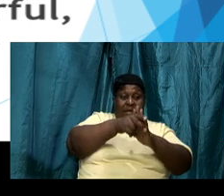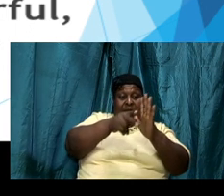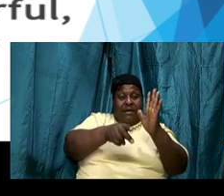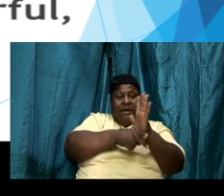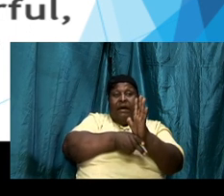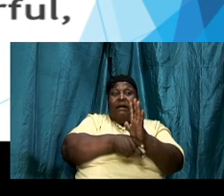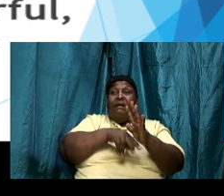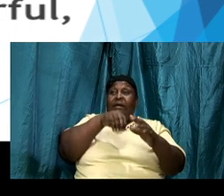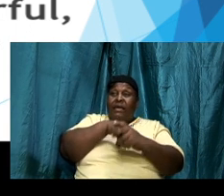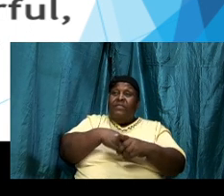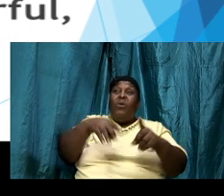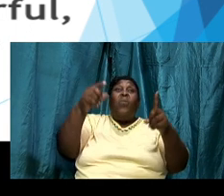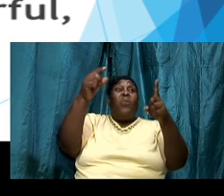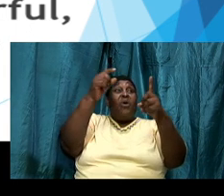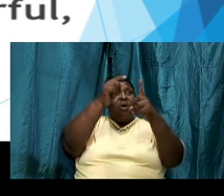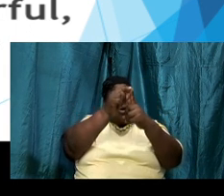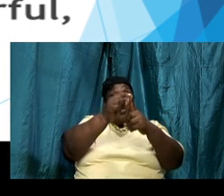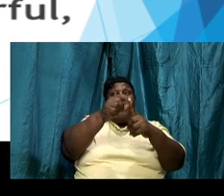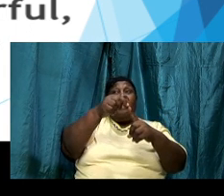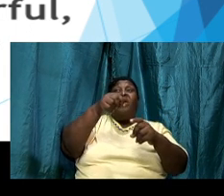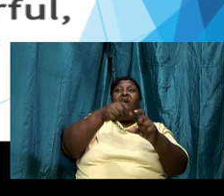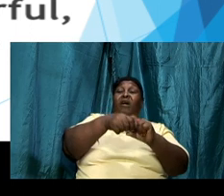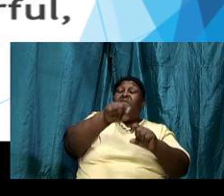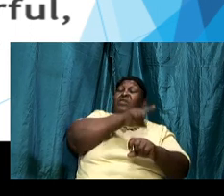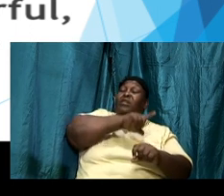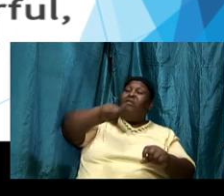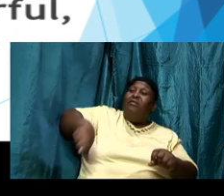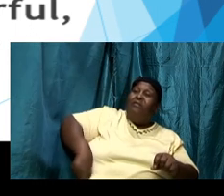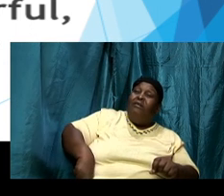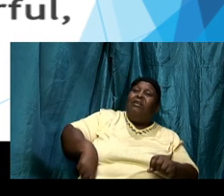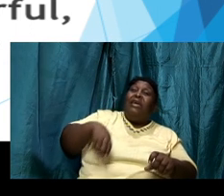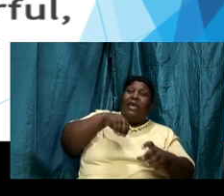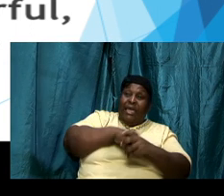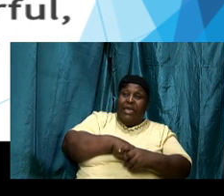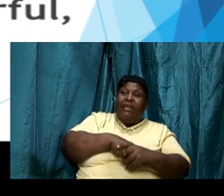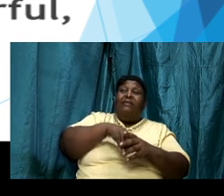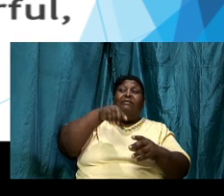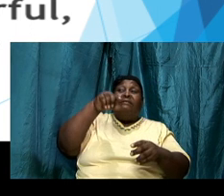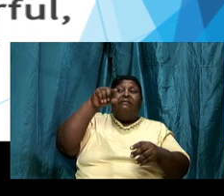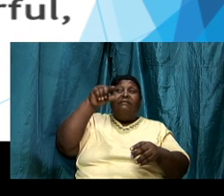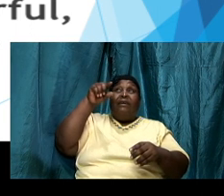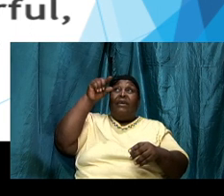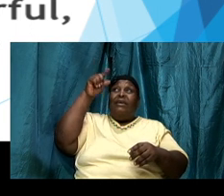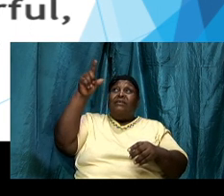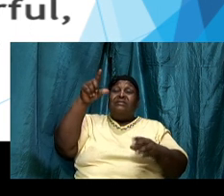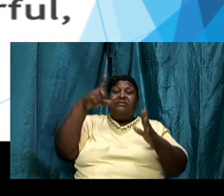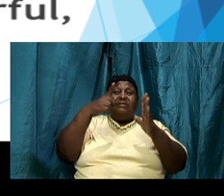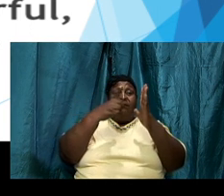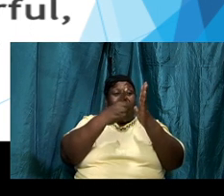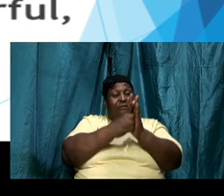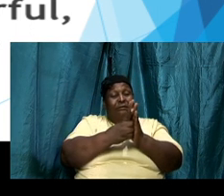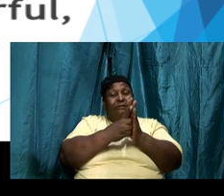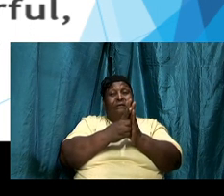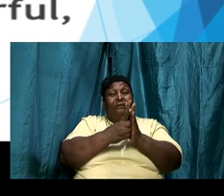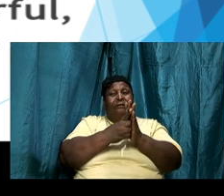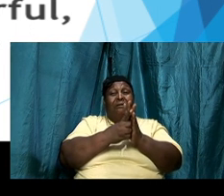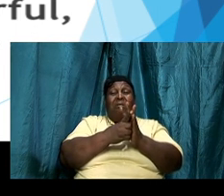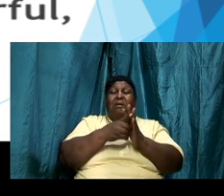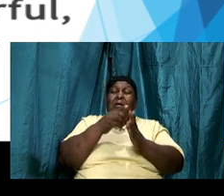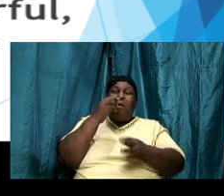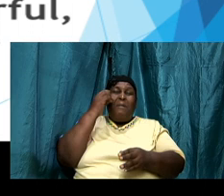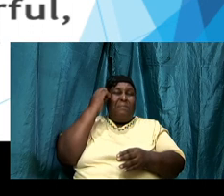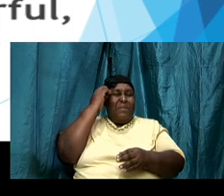word of the Lord and in his law he meditates day